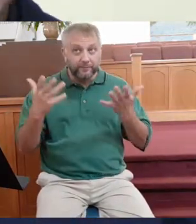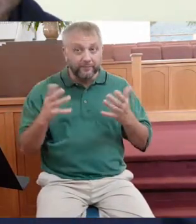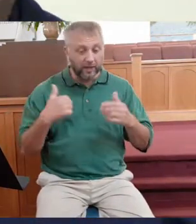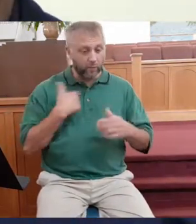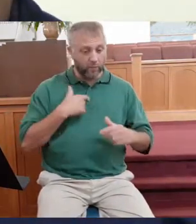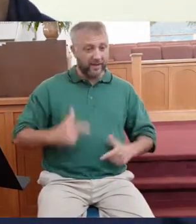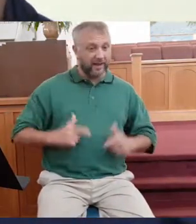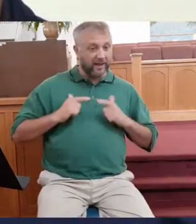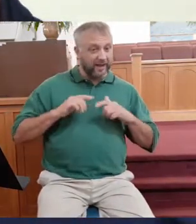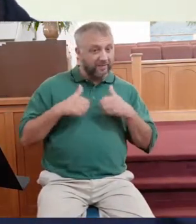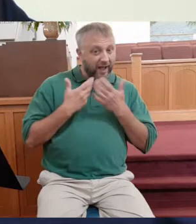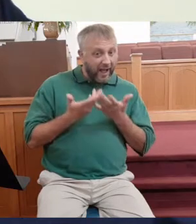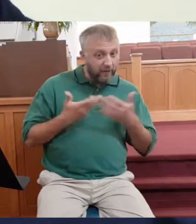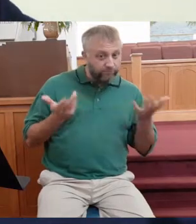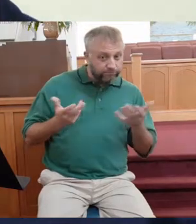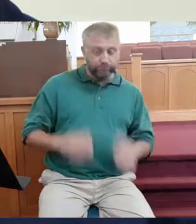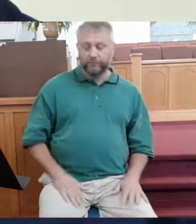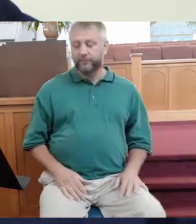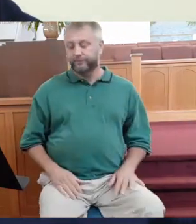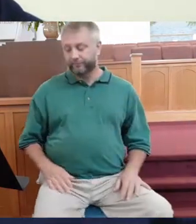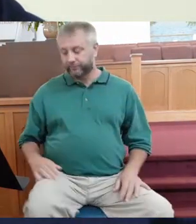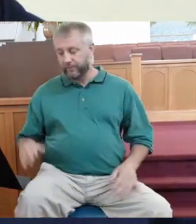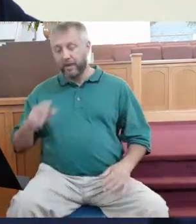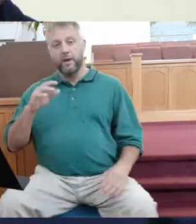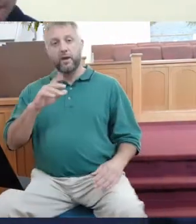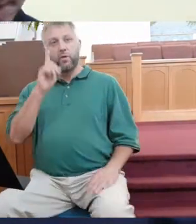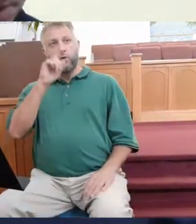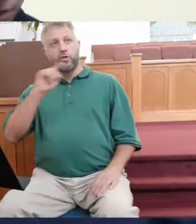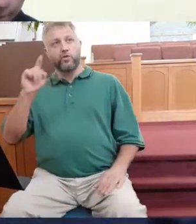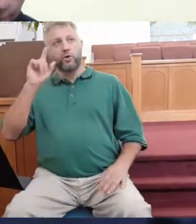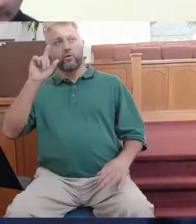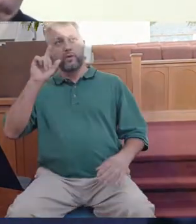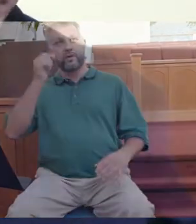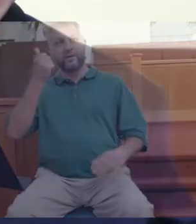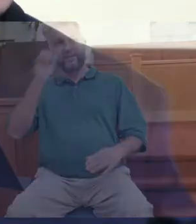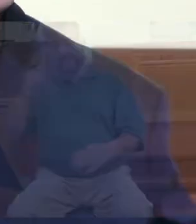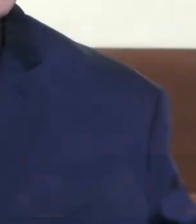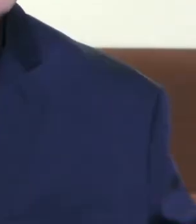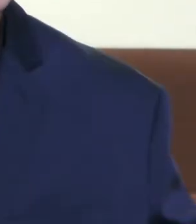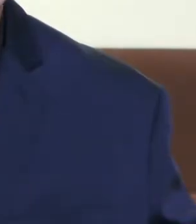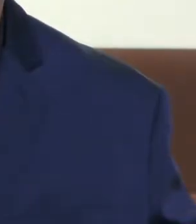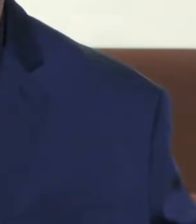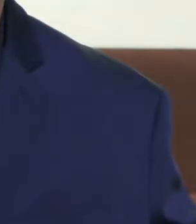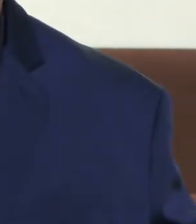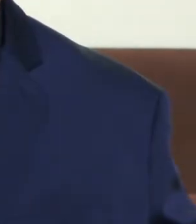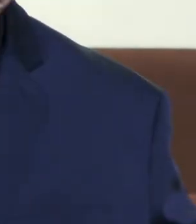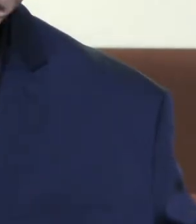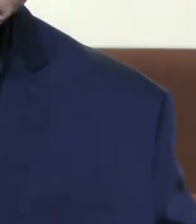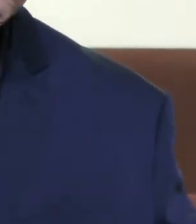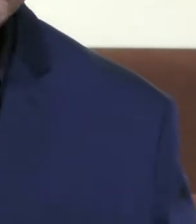So let's stand together this morning as we read Matthew 20, verses 1 through 16.